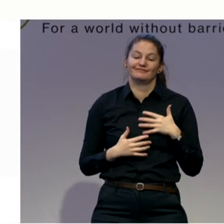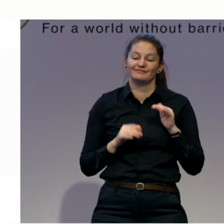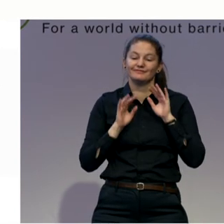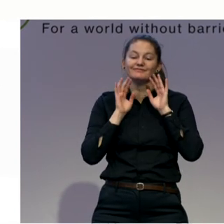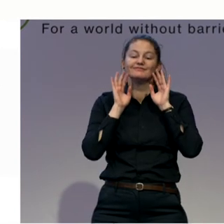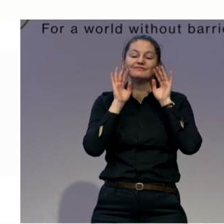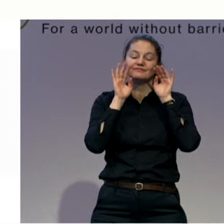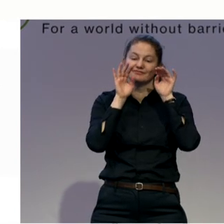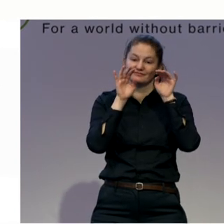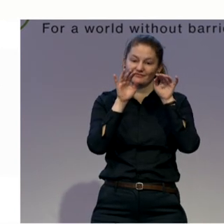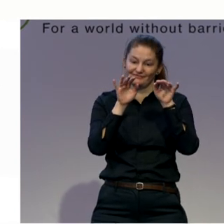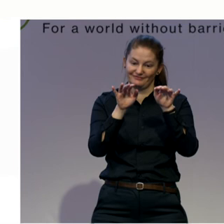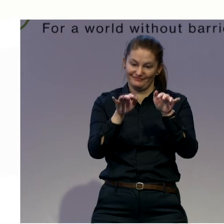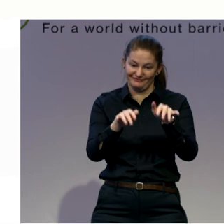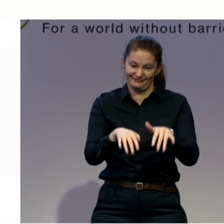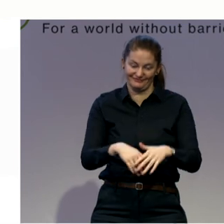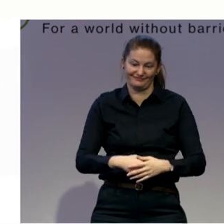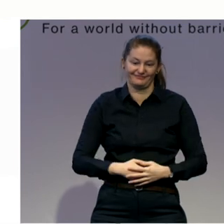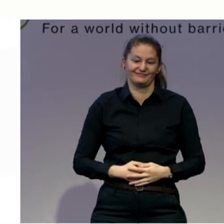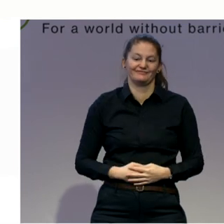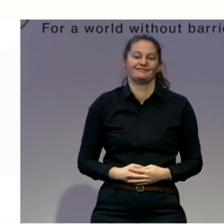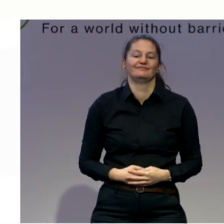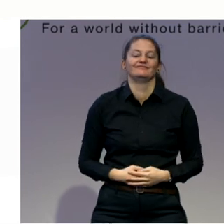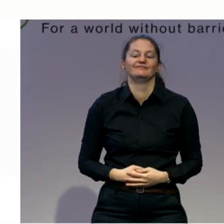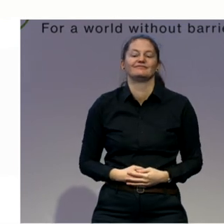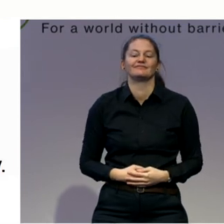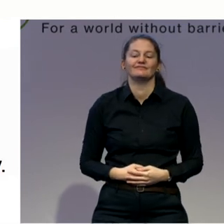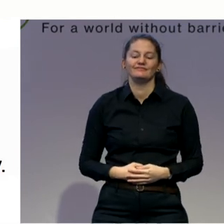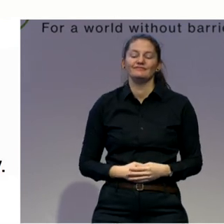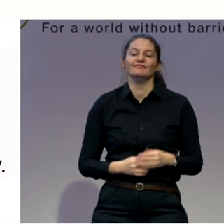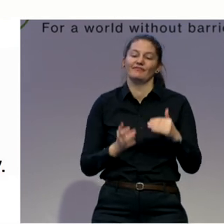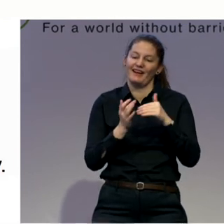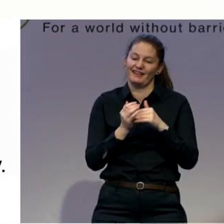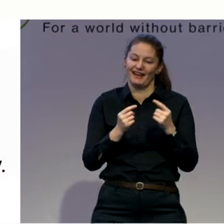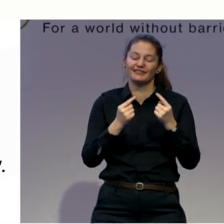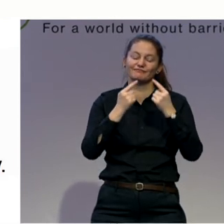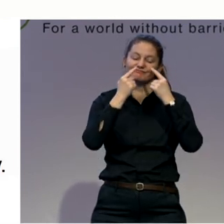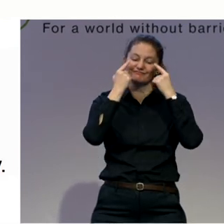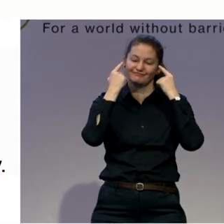And the other way. Inhale. Go wide. And exhale through your mouth.